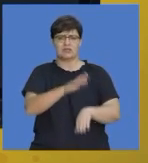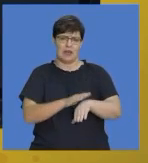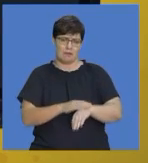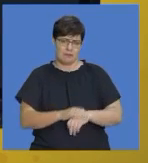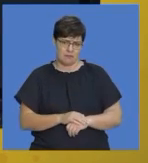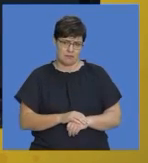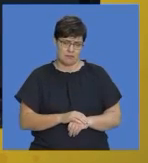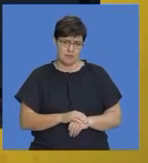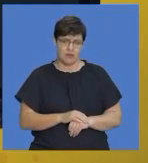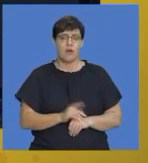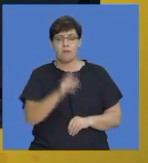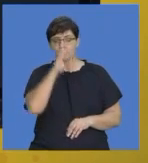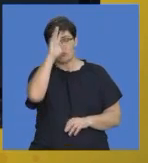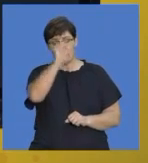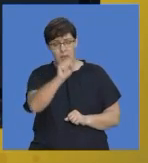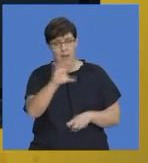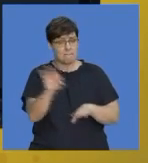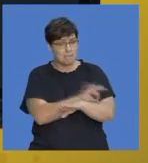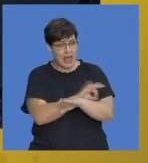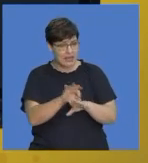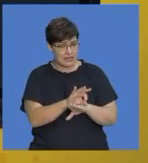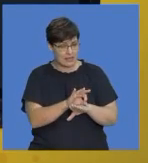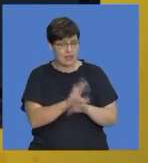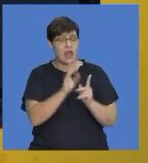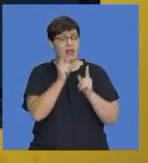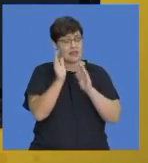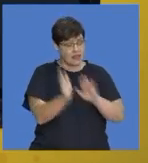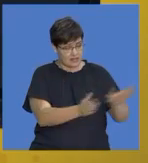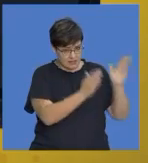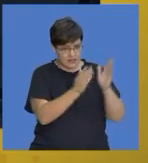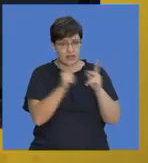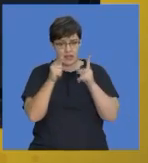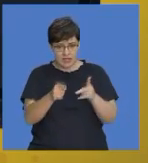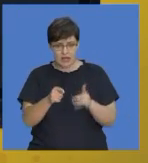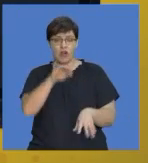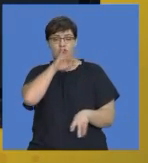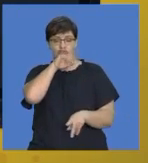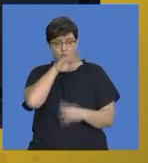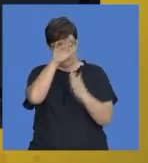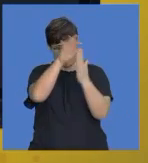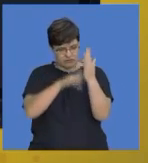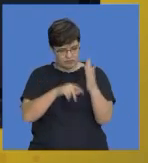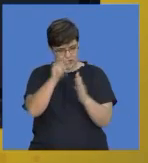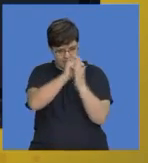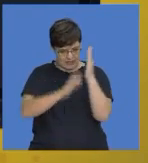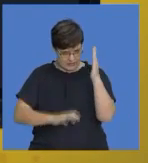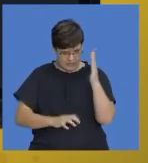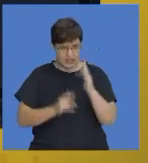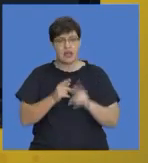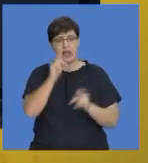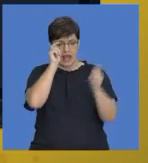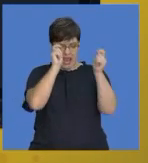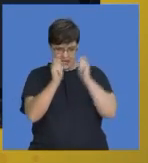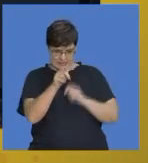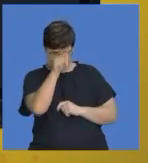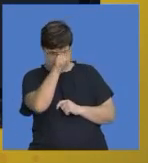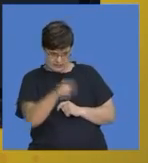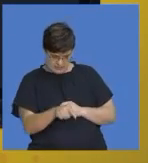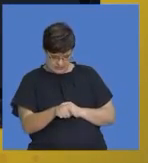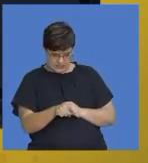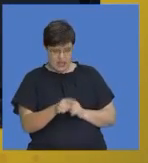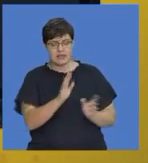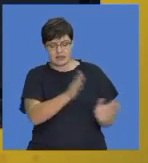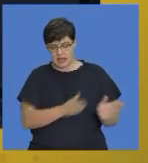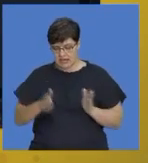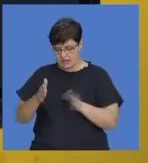thereafter you need to write out a draft copy of your essay edit that draft into your final piece there is no need for you to